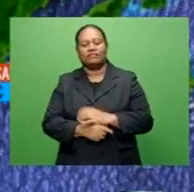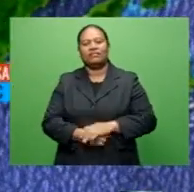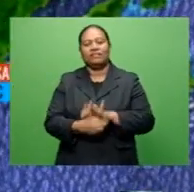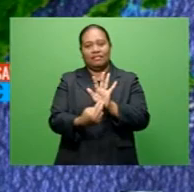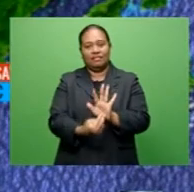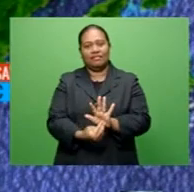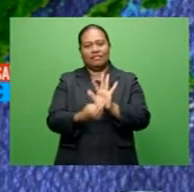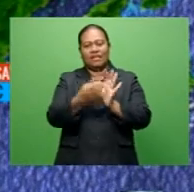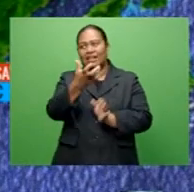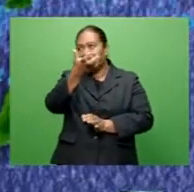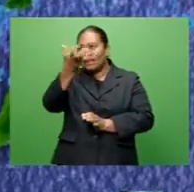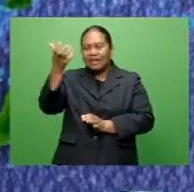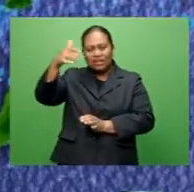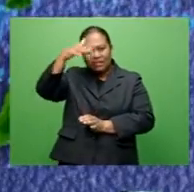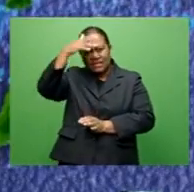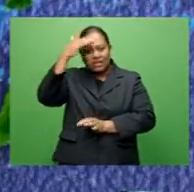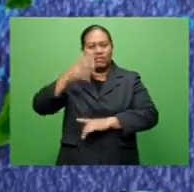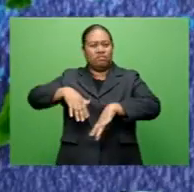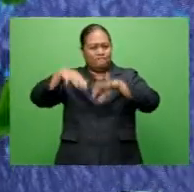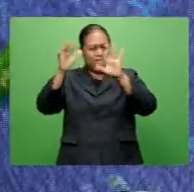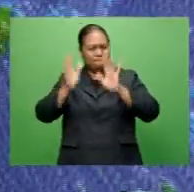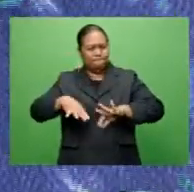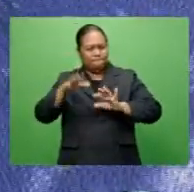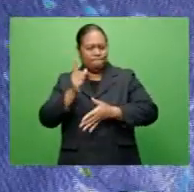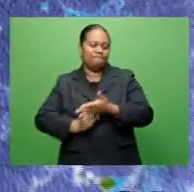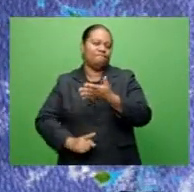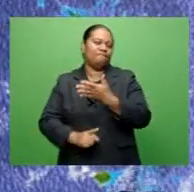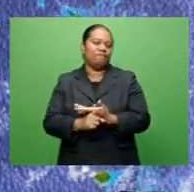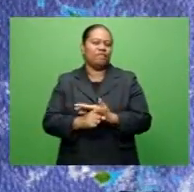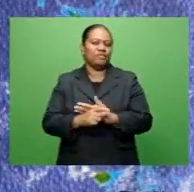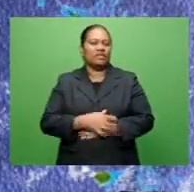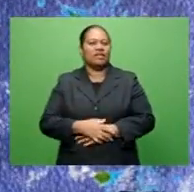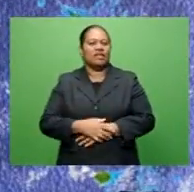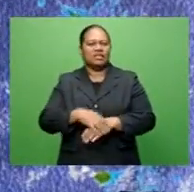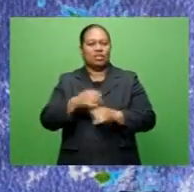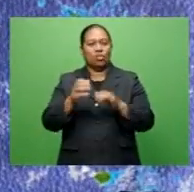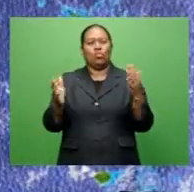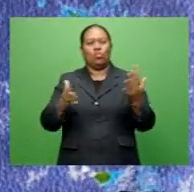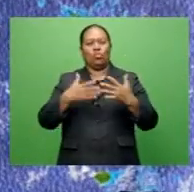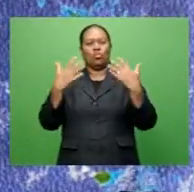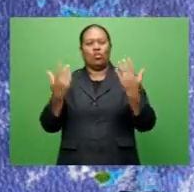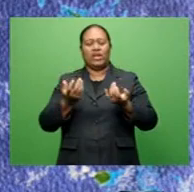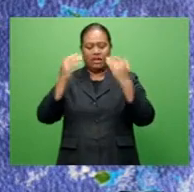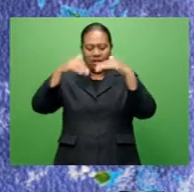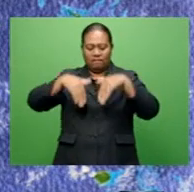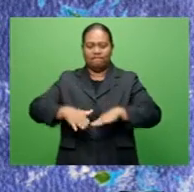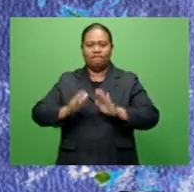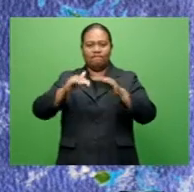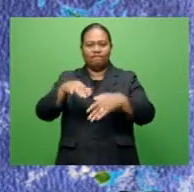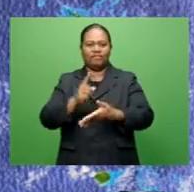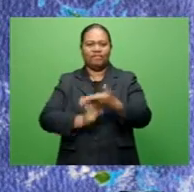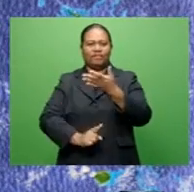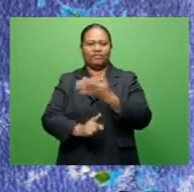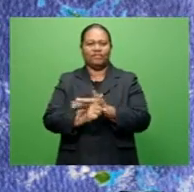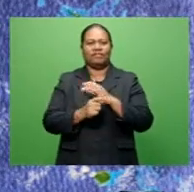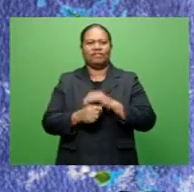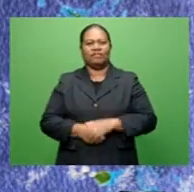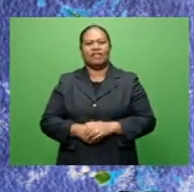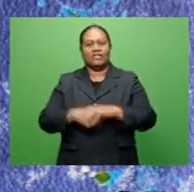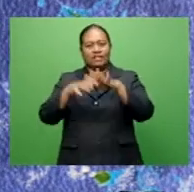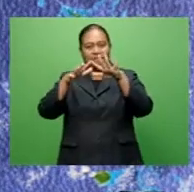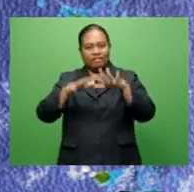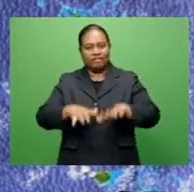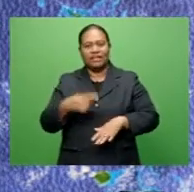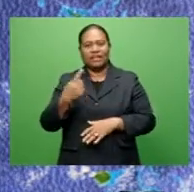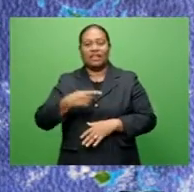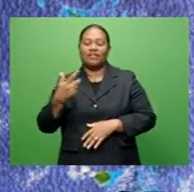in the north, cloudy skies with heavy rainfall at times. At sea, gusty winds and rough seas turning to the tides. The next low tide